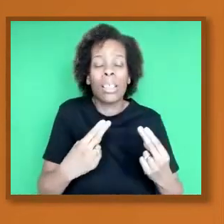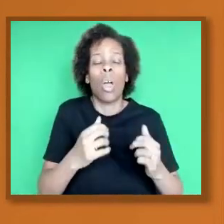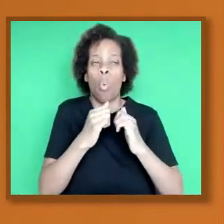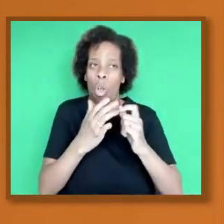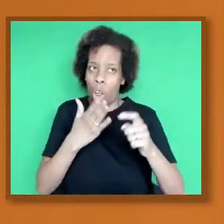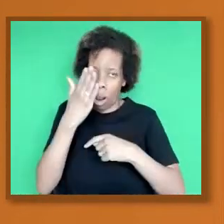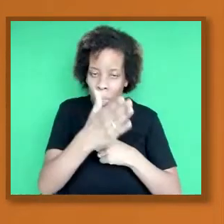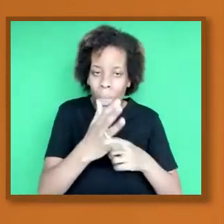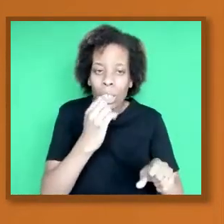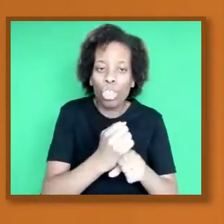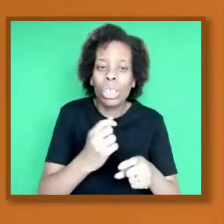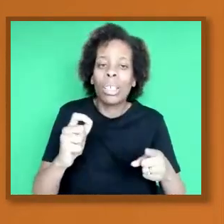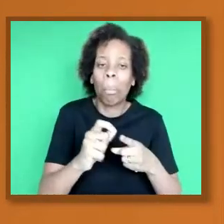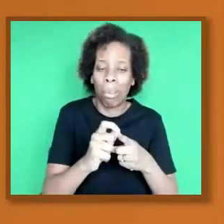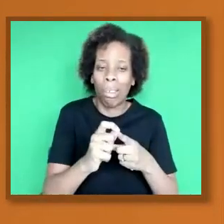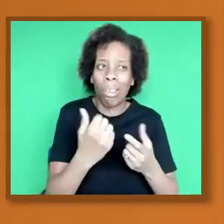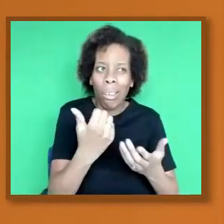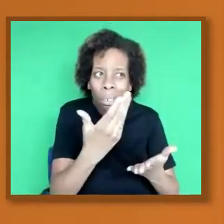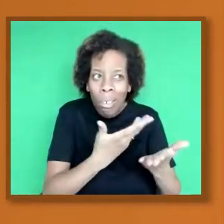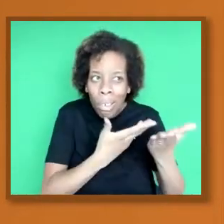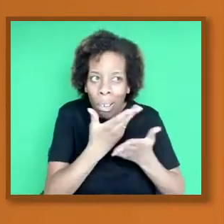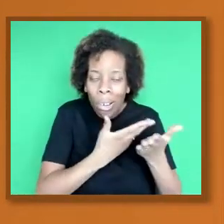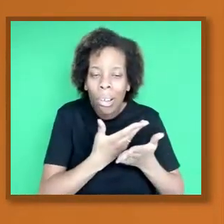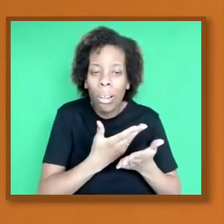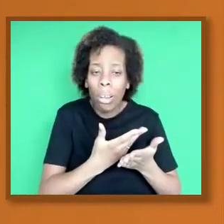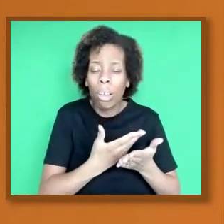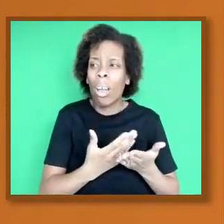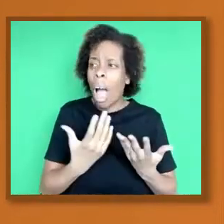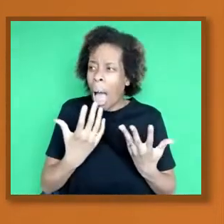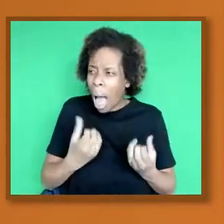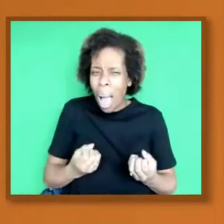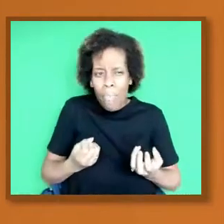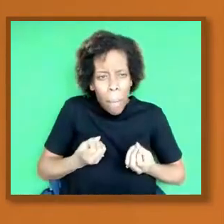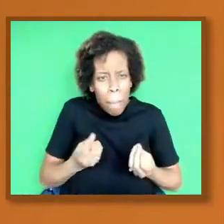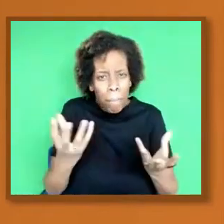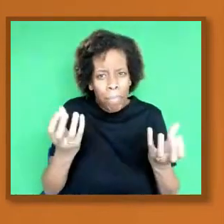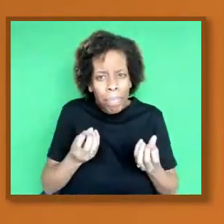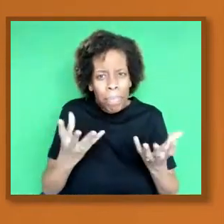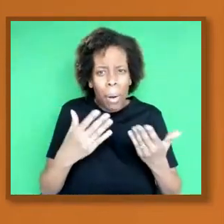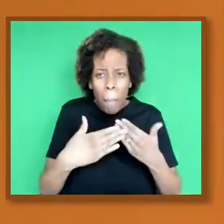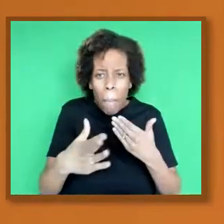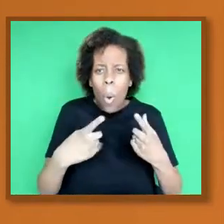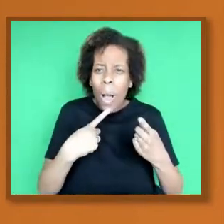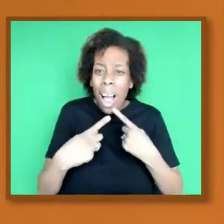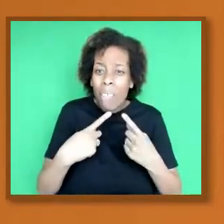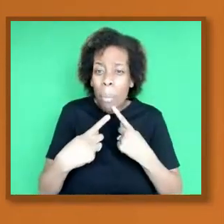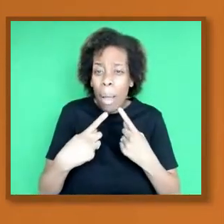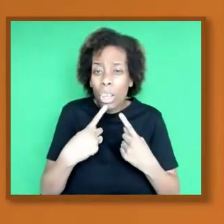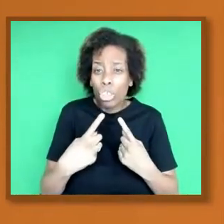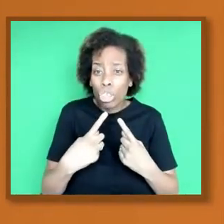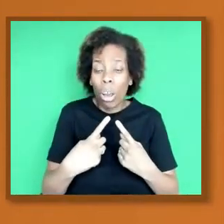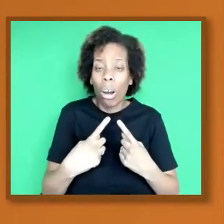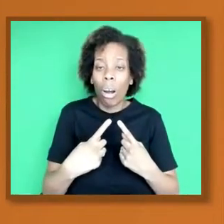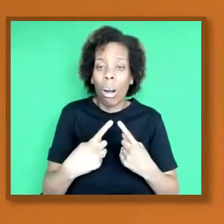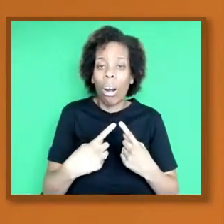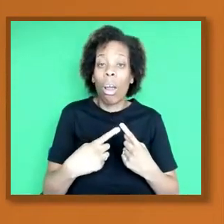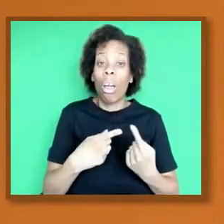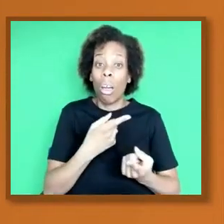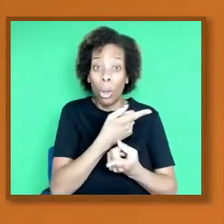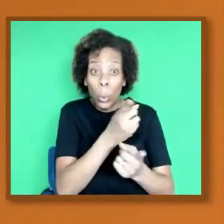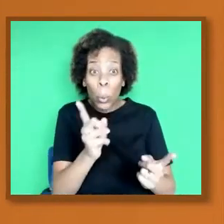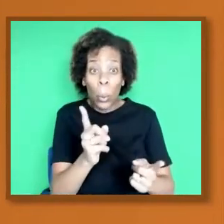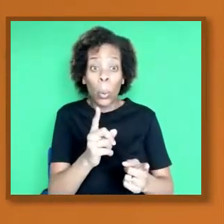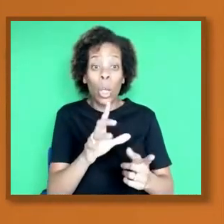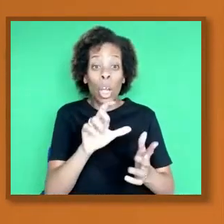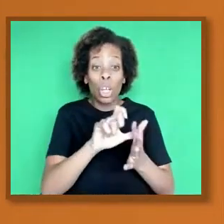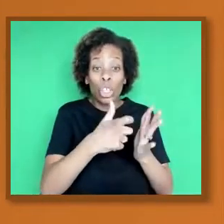is coming out that will reassure people, but you have done a brilliant job, Drs. Palmer, Mitchell